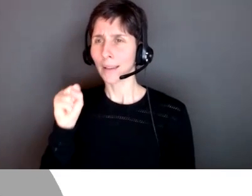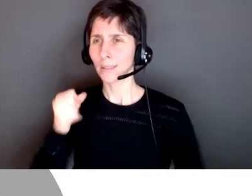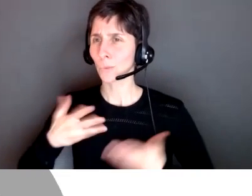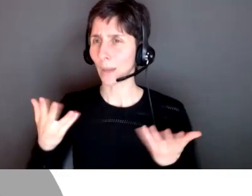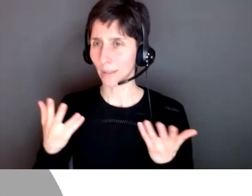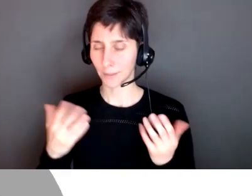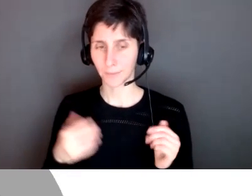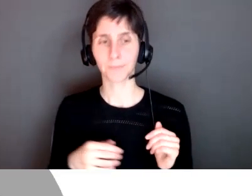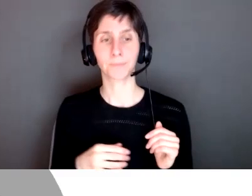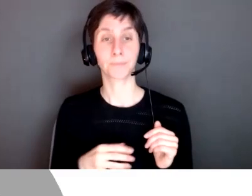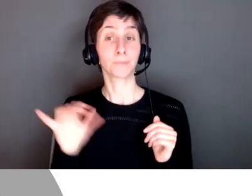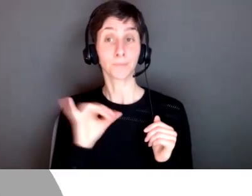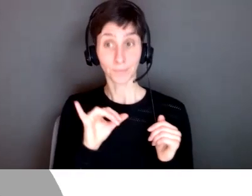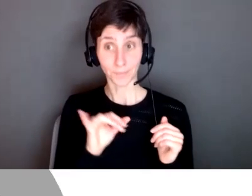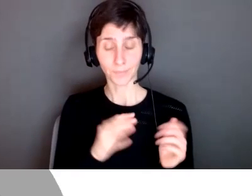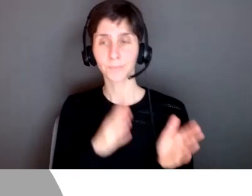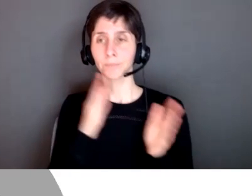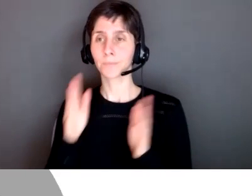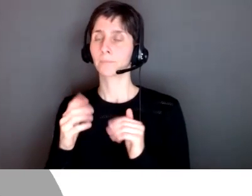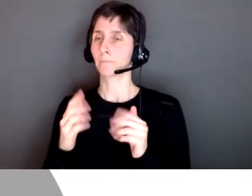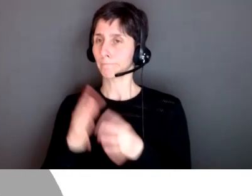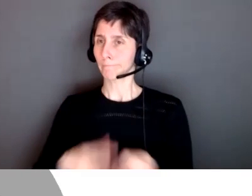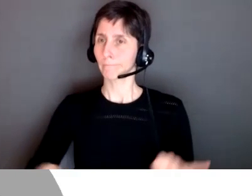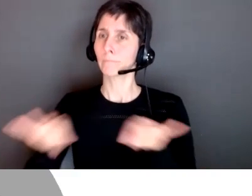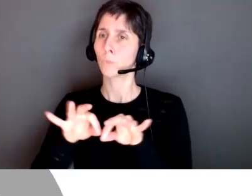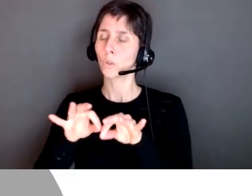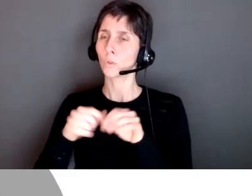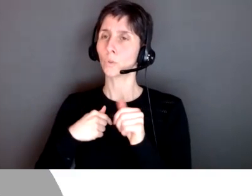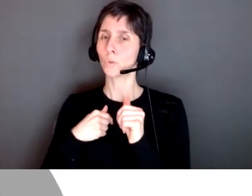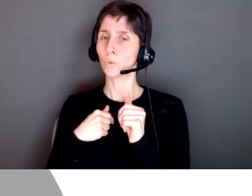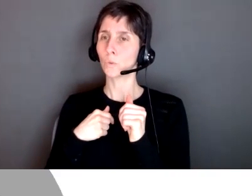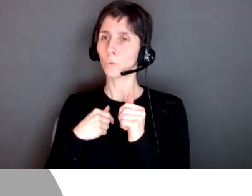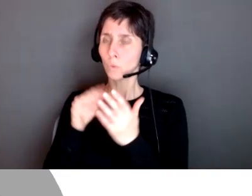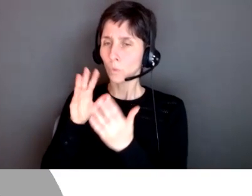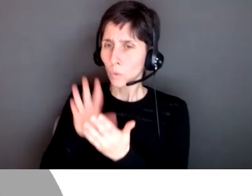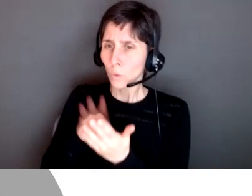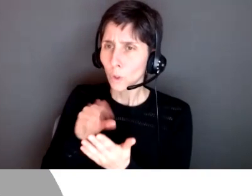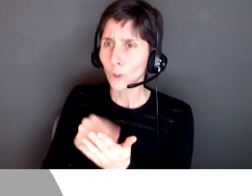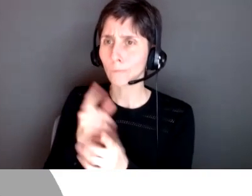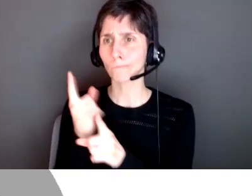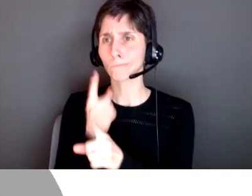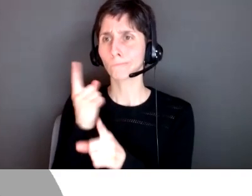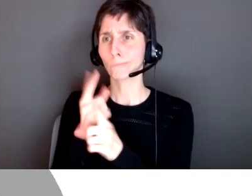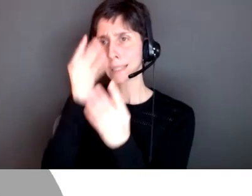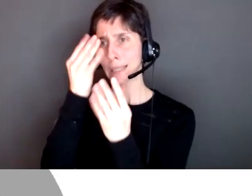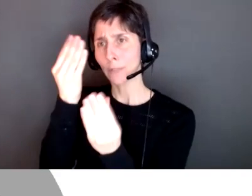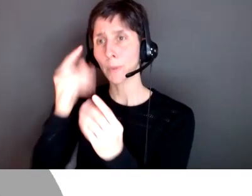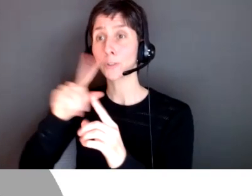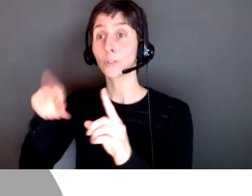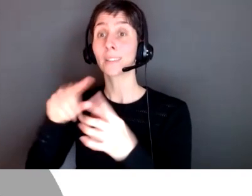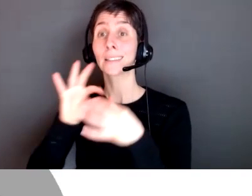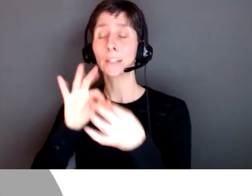culturally responsive teachers also take time and invest time to learn accurate and substantial information about different